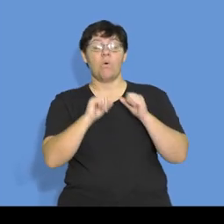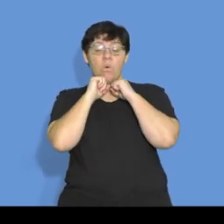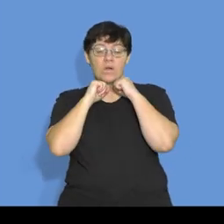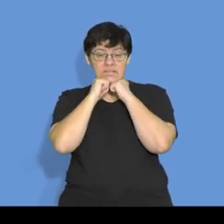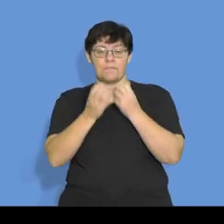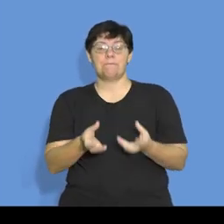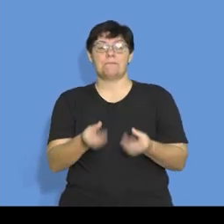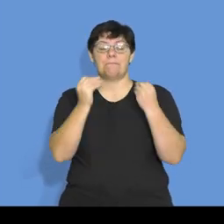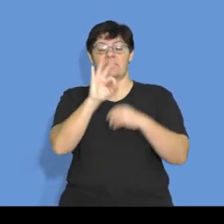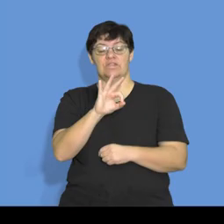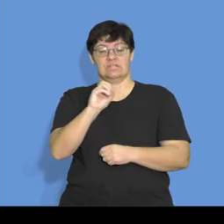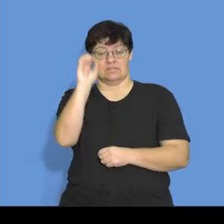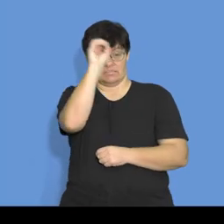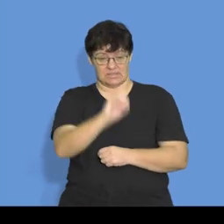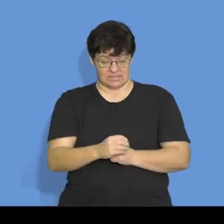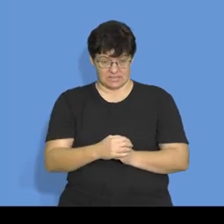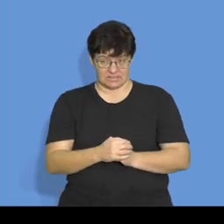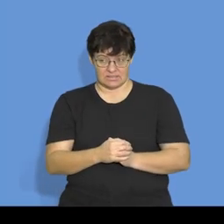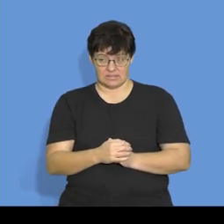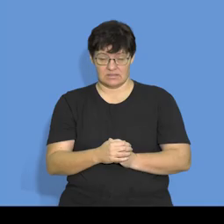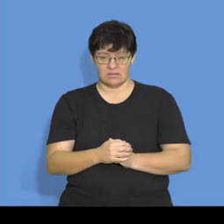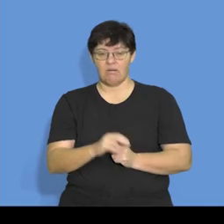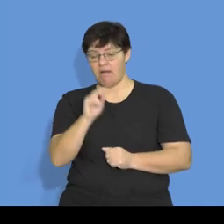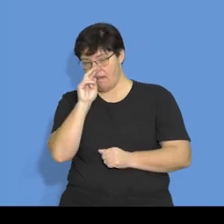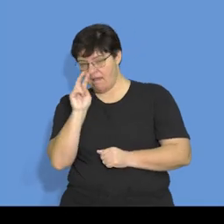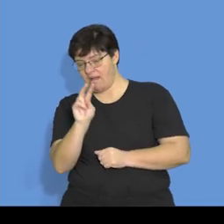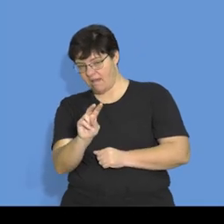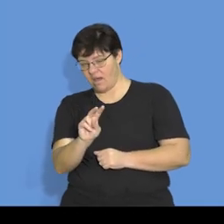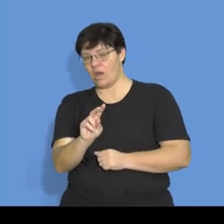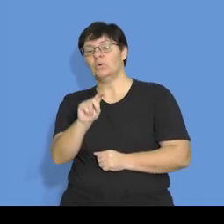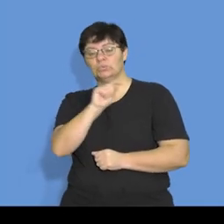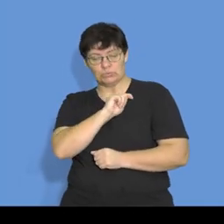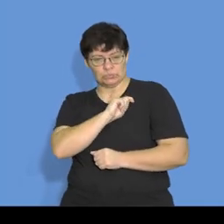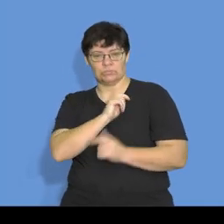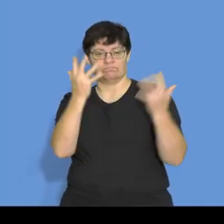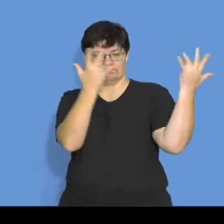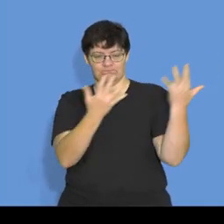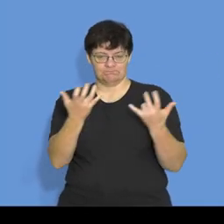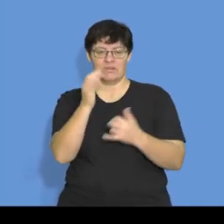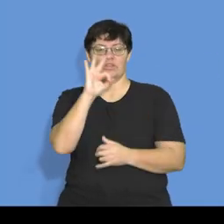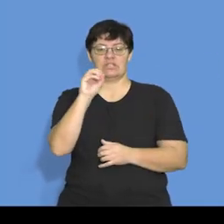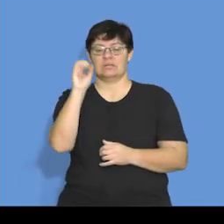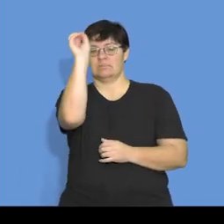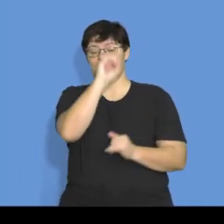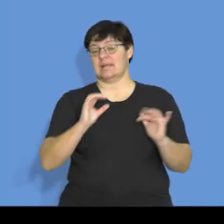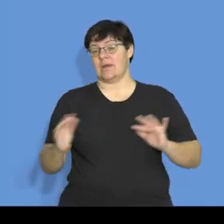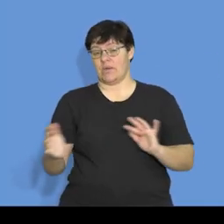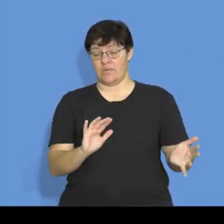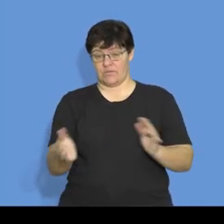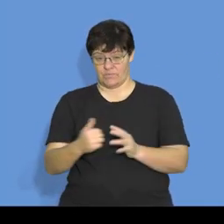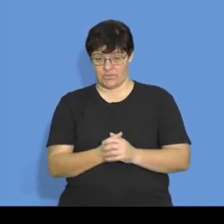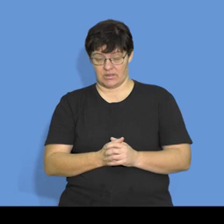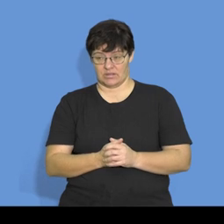the 30%, and you saw and actually showed you how we calculated the 30%, right? And then,